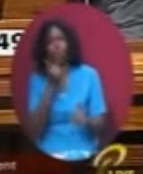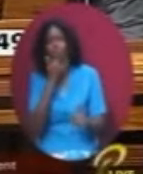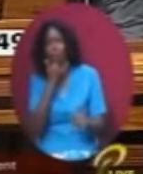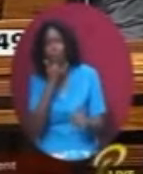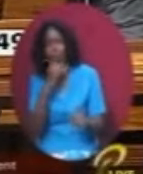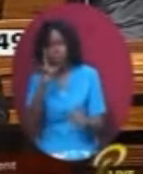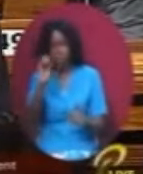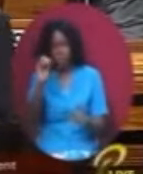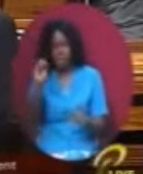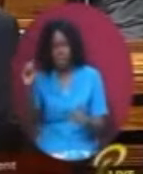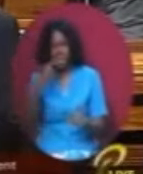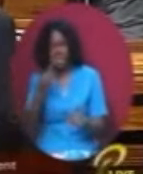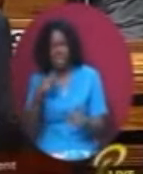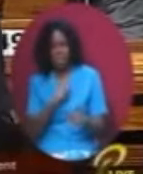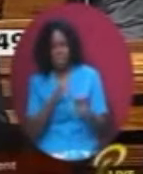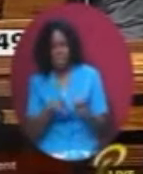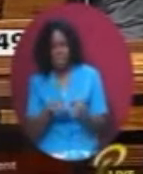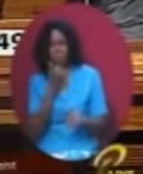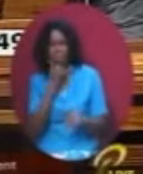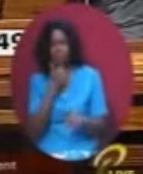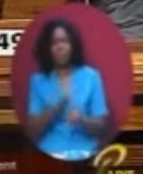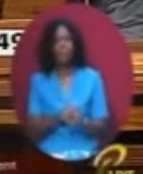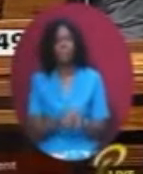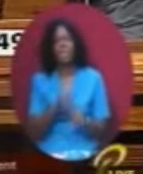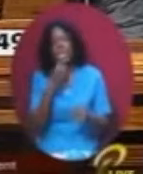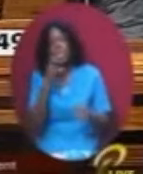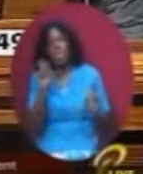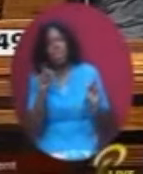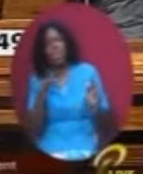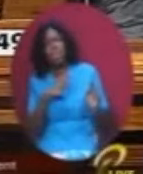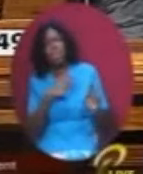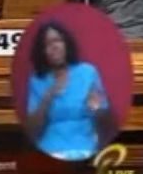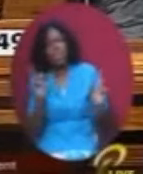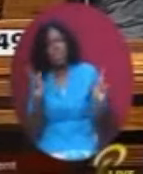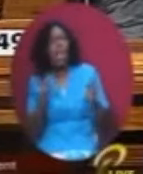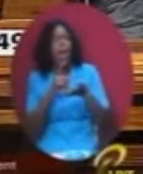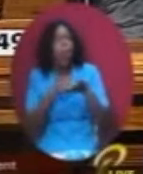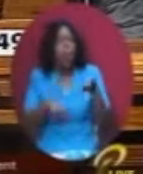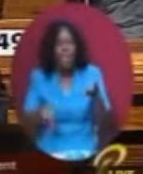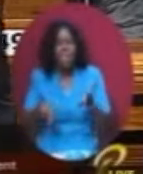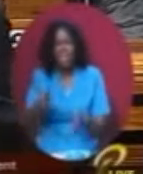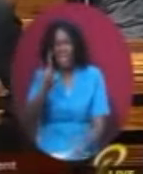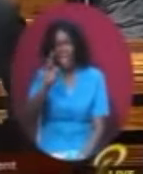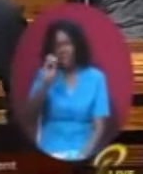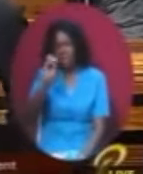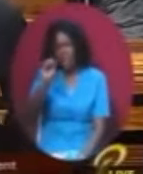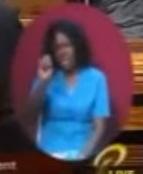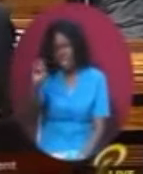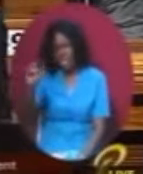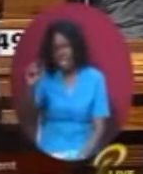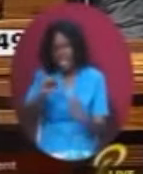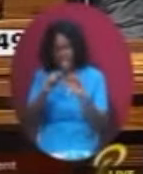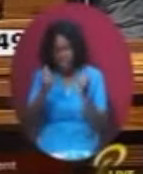what they did for the millions of dollars they received from Royal Castle, including the last